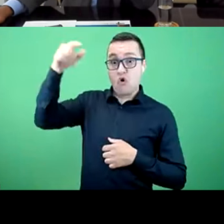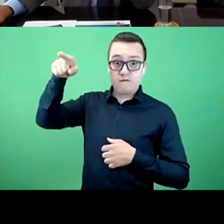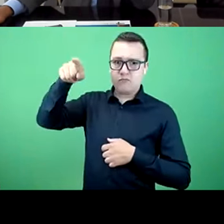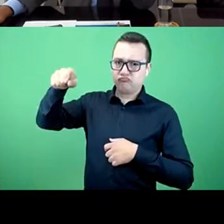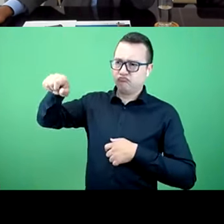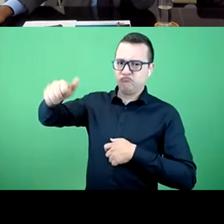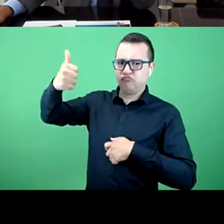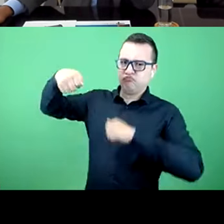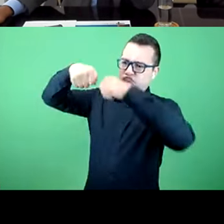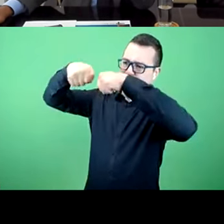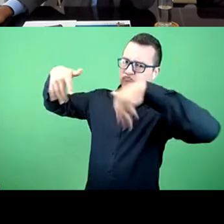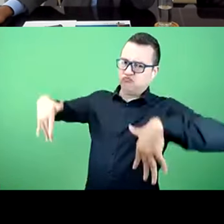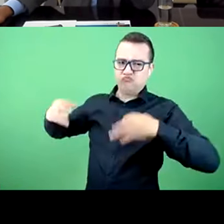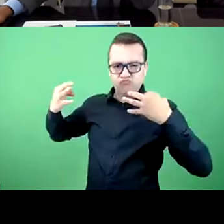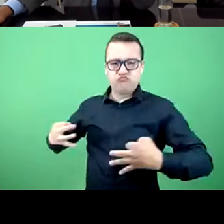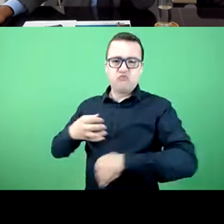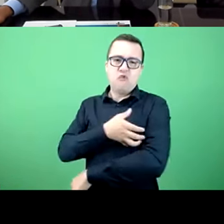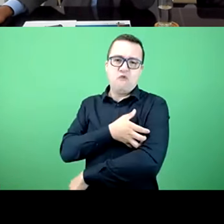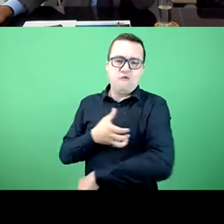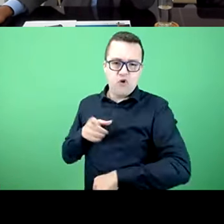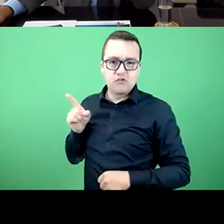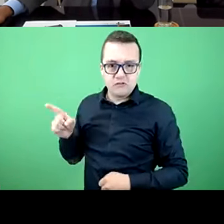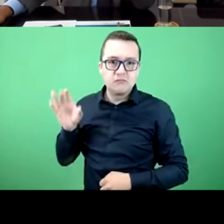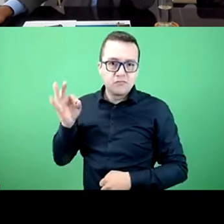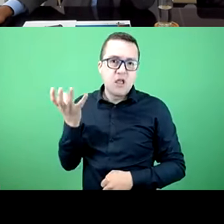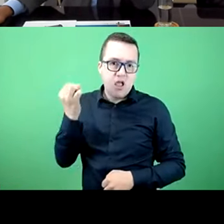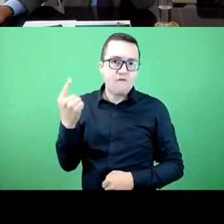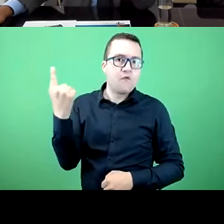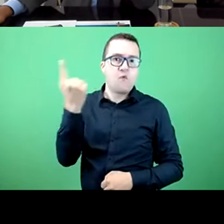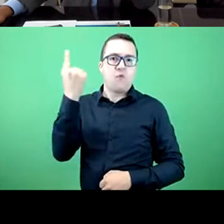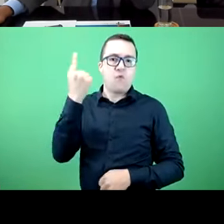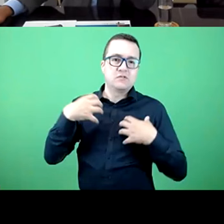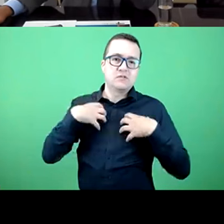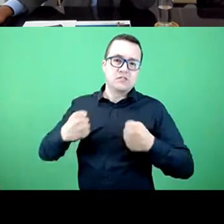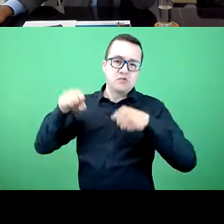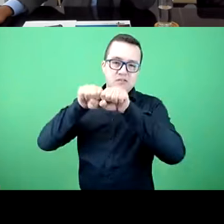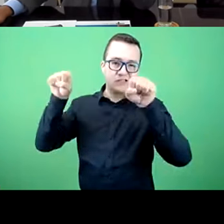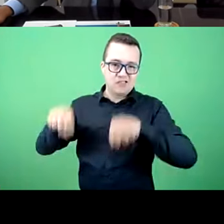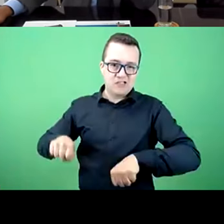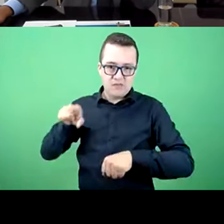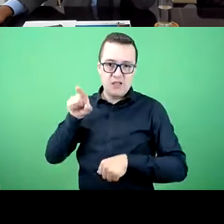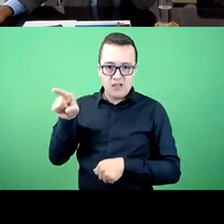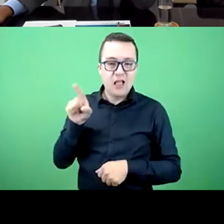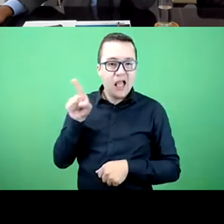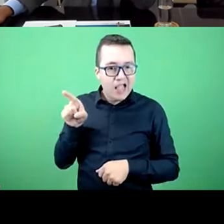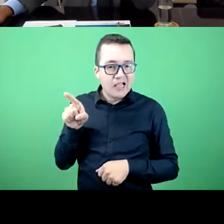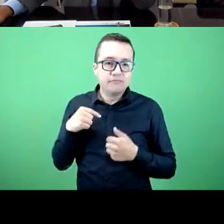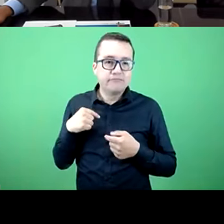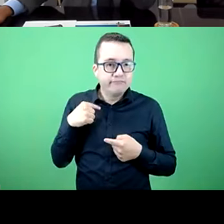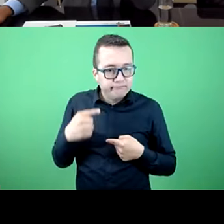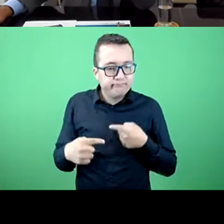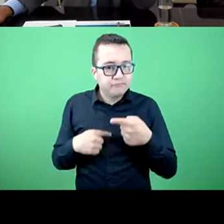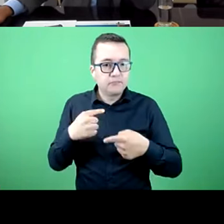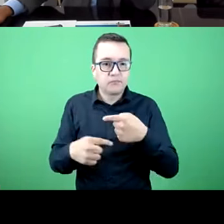have a very strong public sector, SUS, the single healthcare system in Brazil,